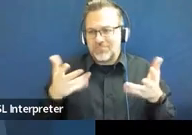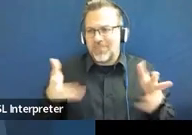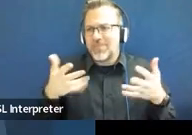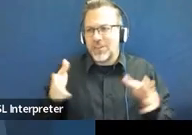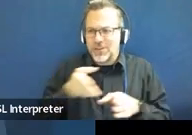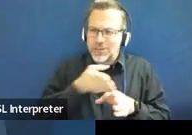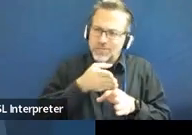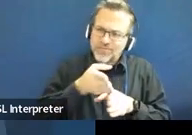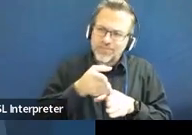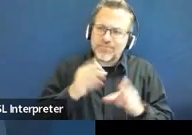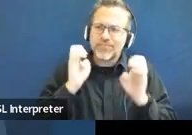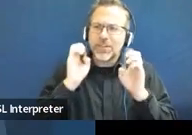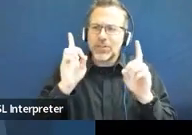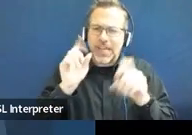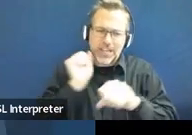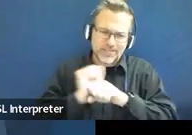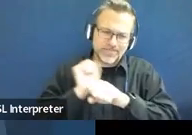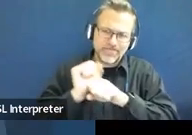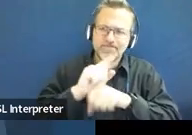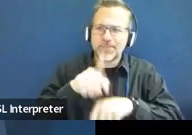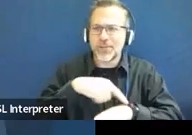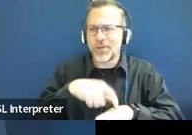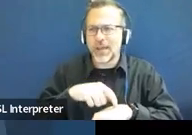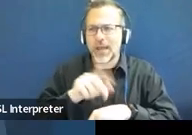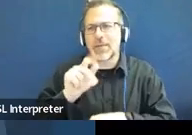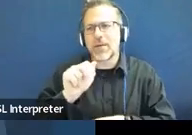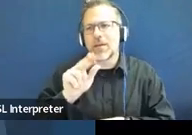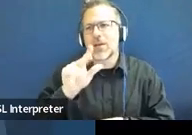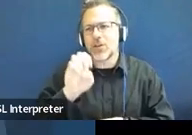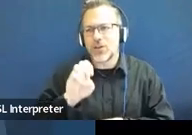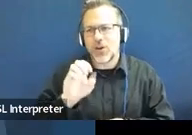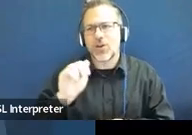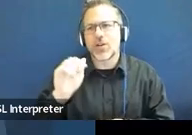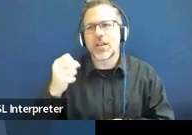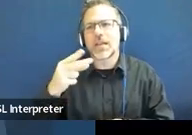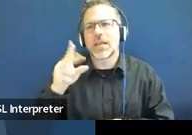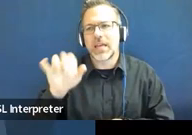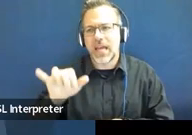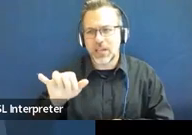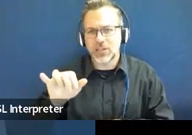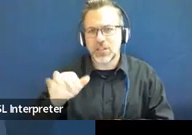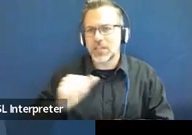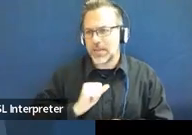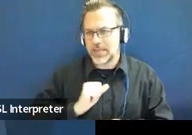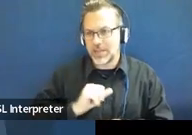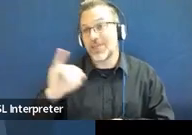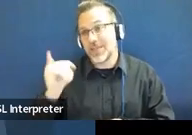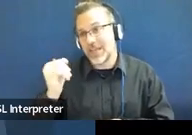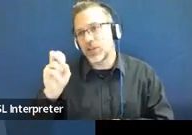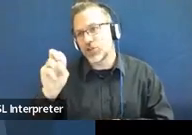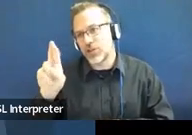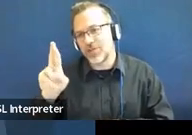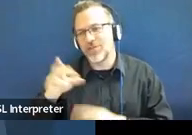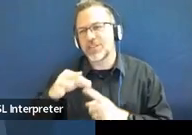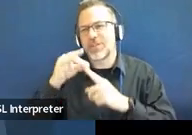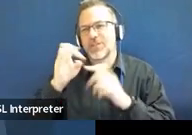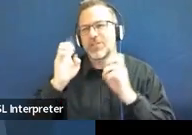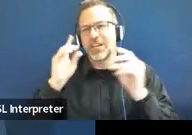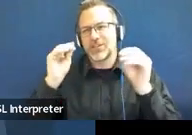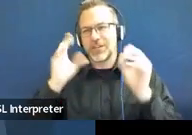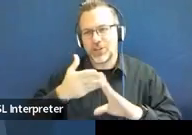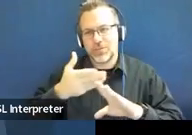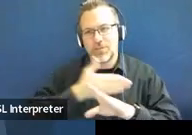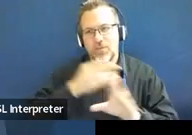education for a long time, and Carly, Ashley, and myself, as well as Jennifer, we were all special education teachers prior to joining the department.